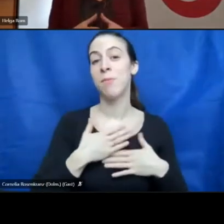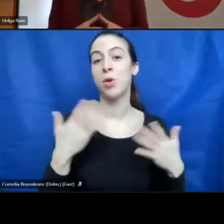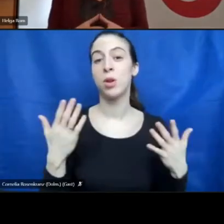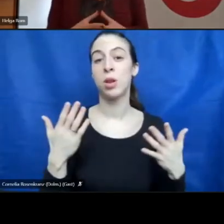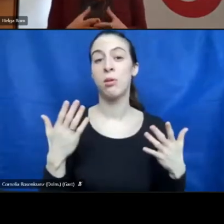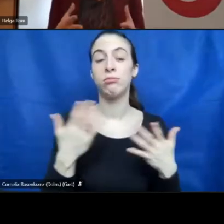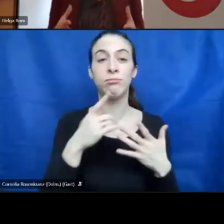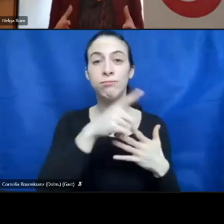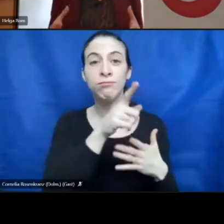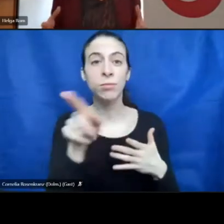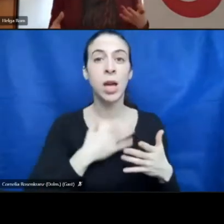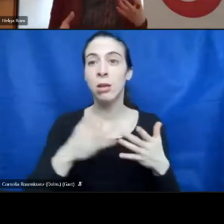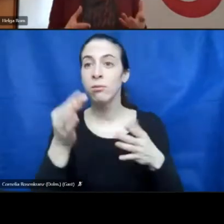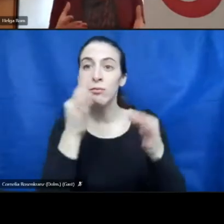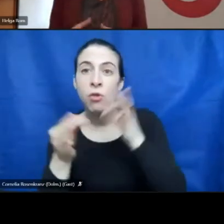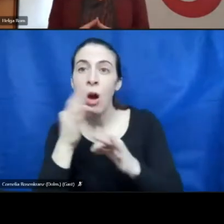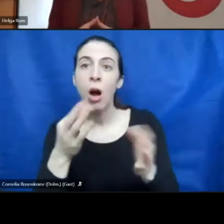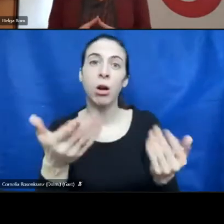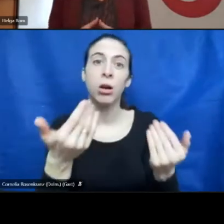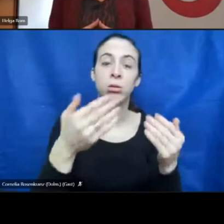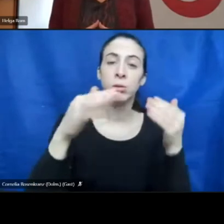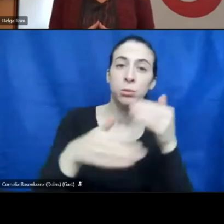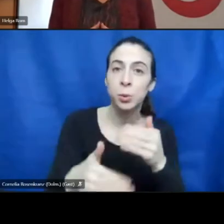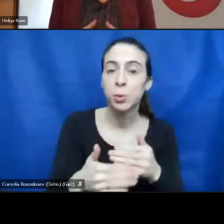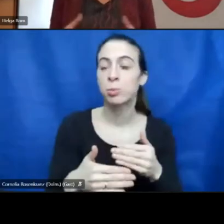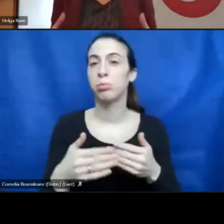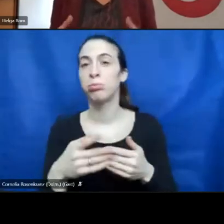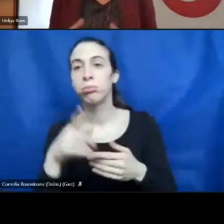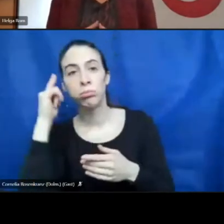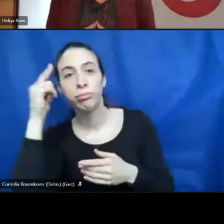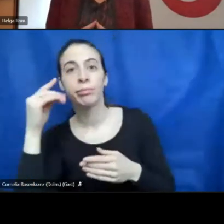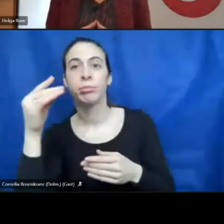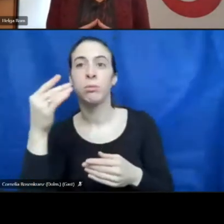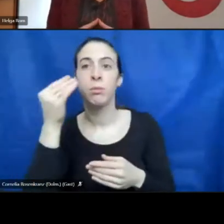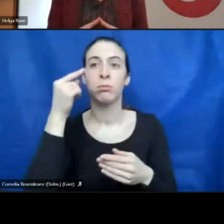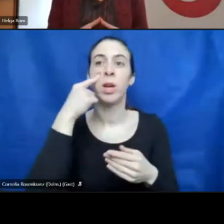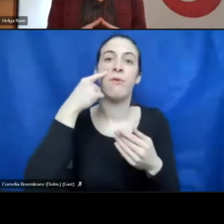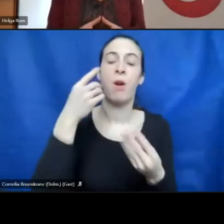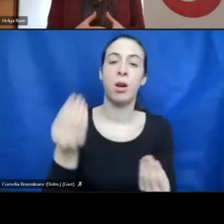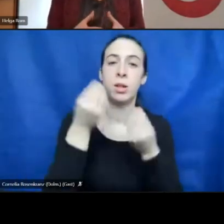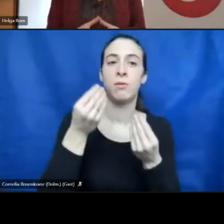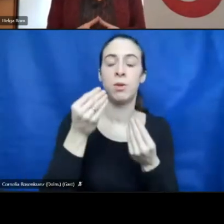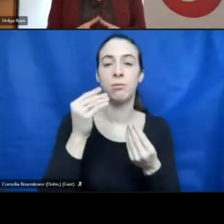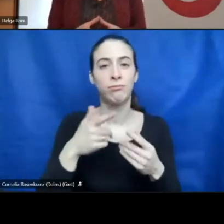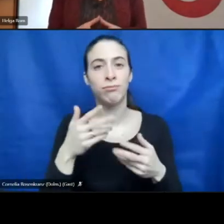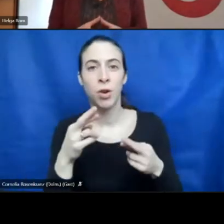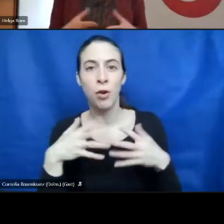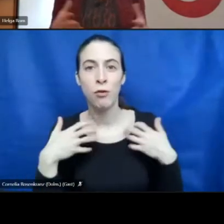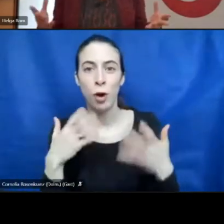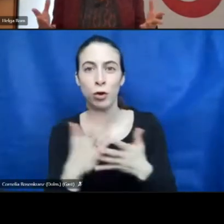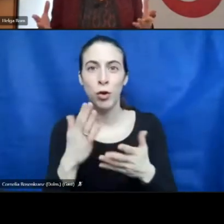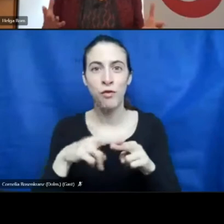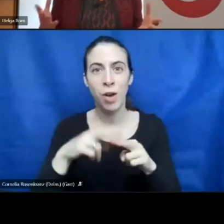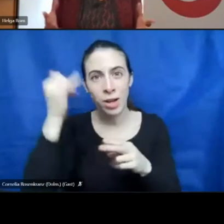questions. We ask you to tell us what you think and we are looking forward to exchange ideas with you.